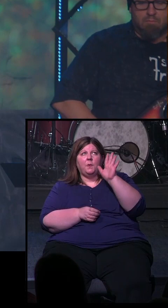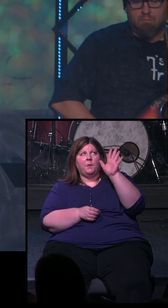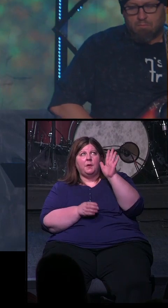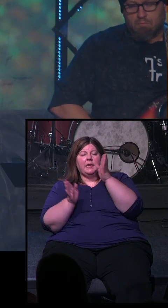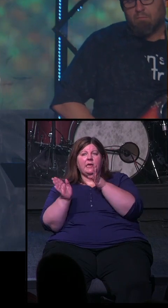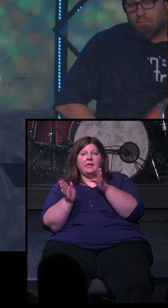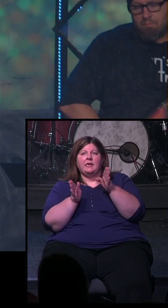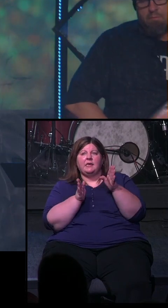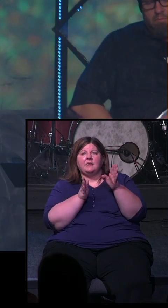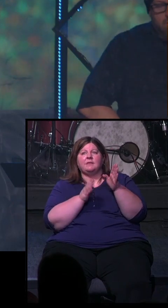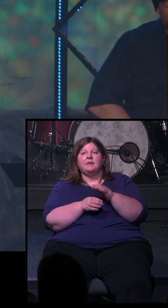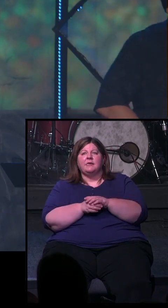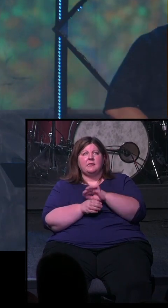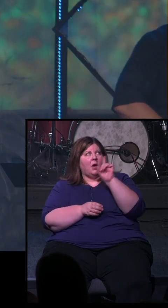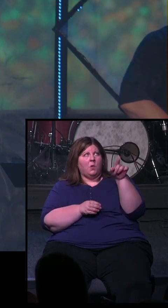Let's worship together as